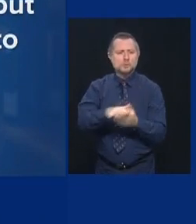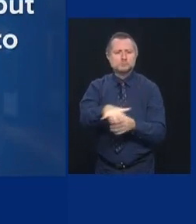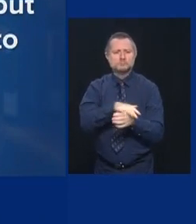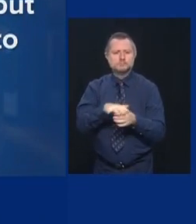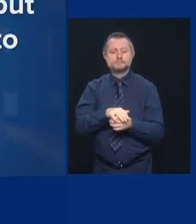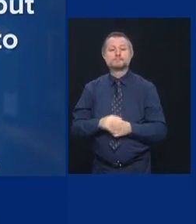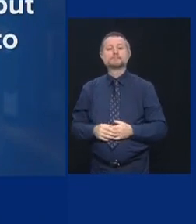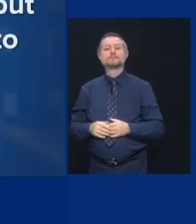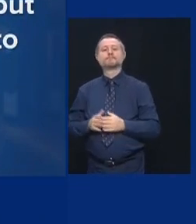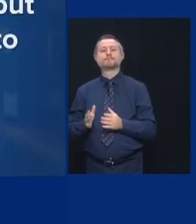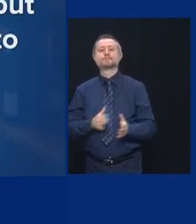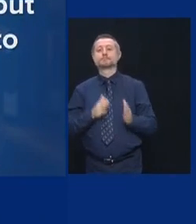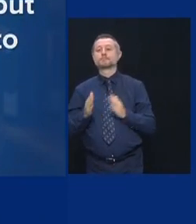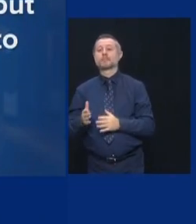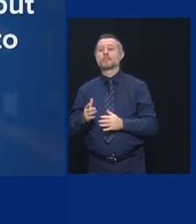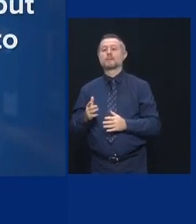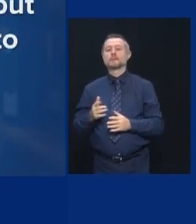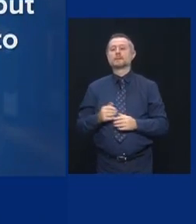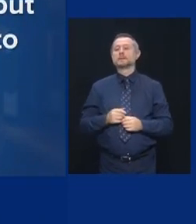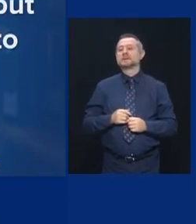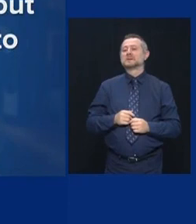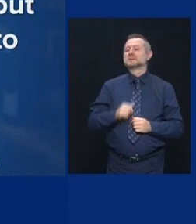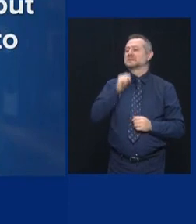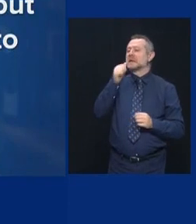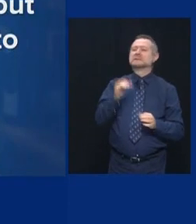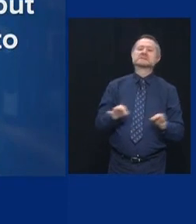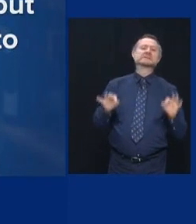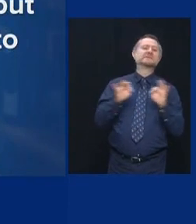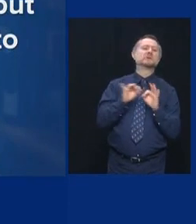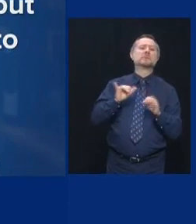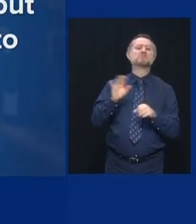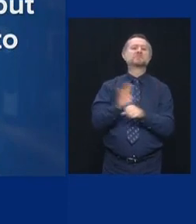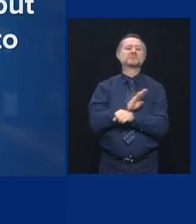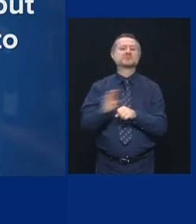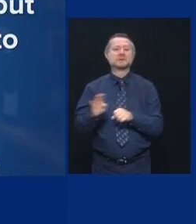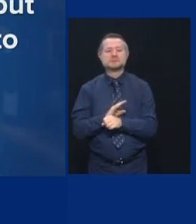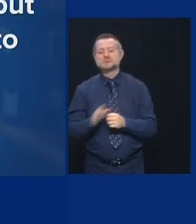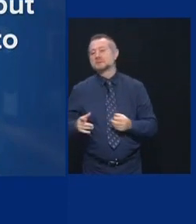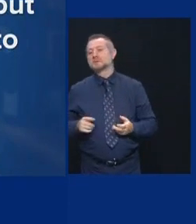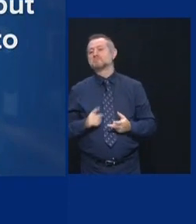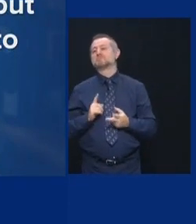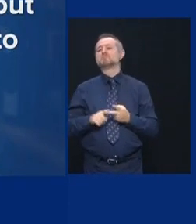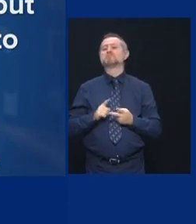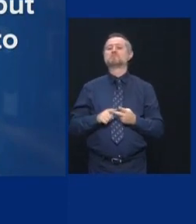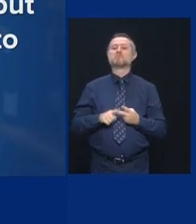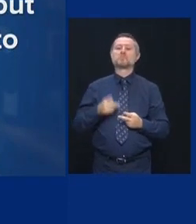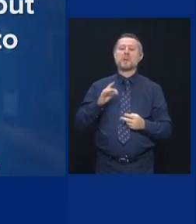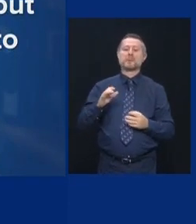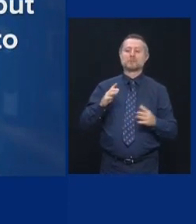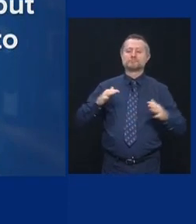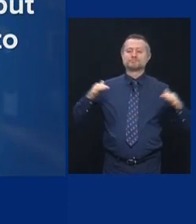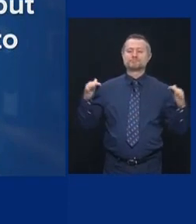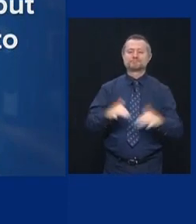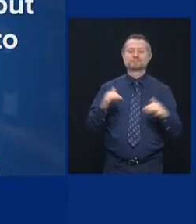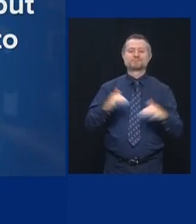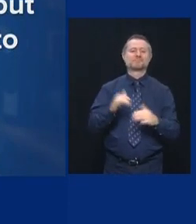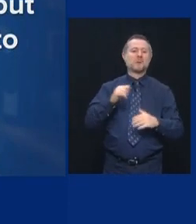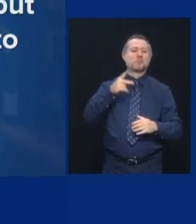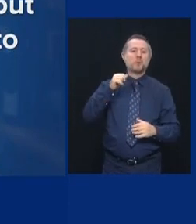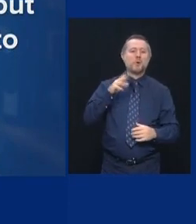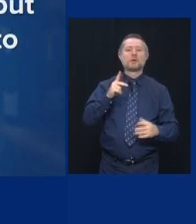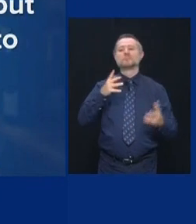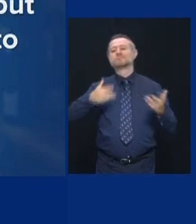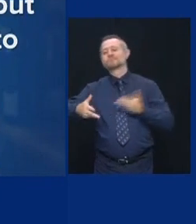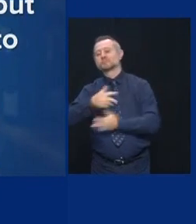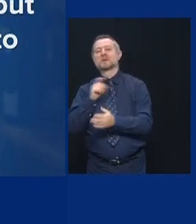Non-essential businesses, public spaces. Remember, it's mass gatherings. Public spaces, schools should close,